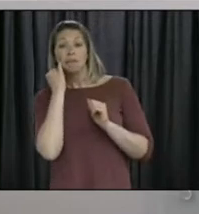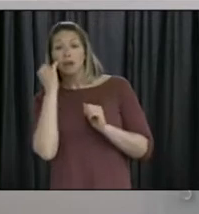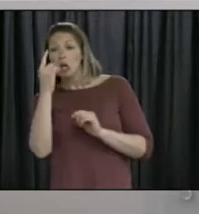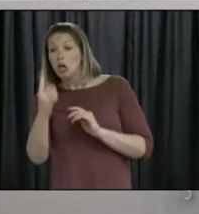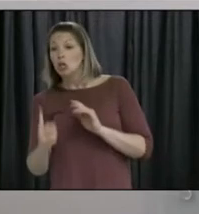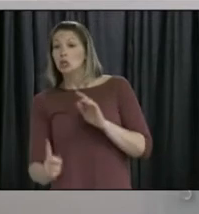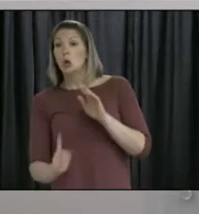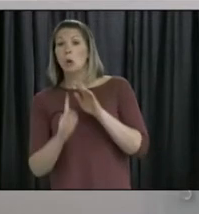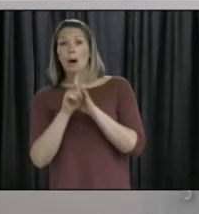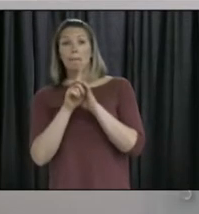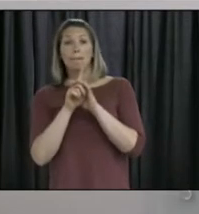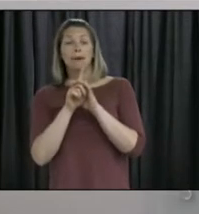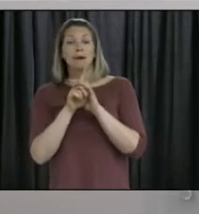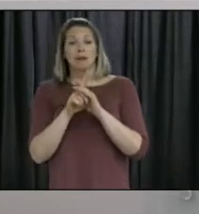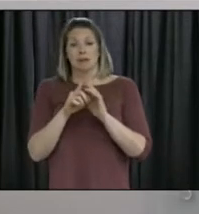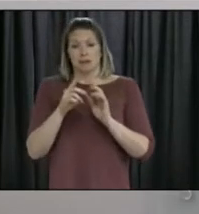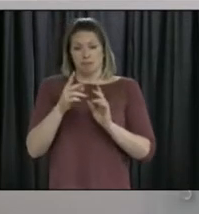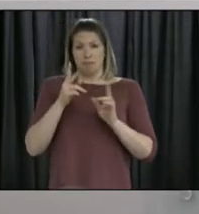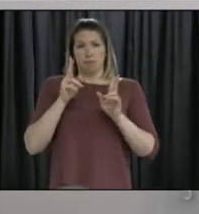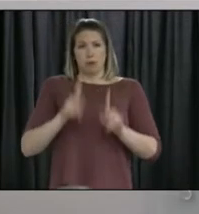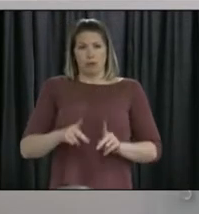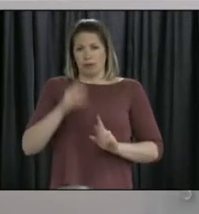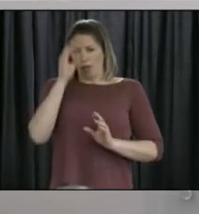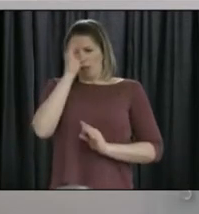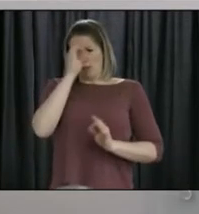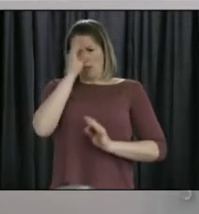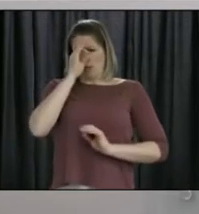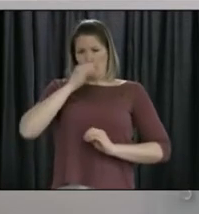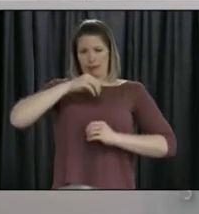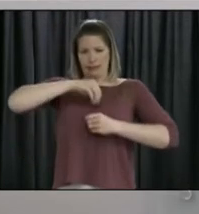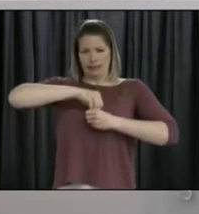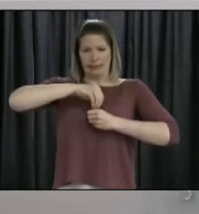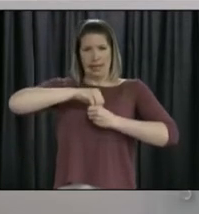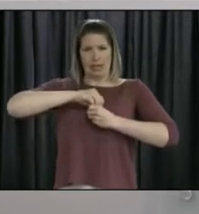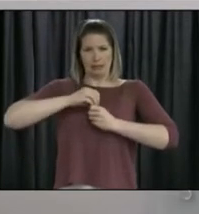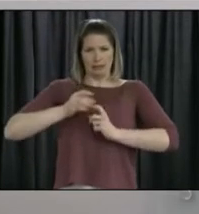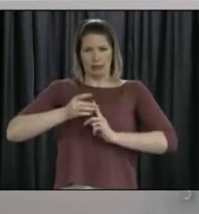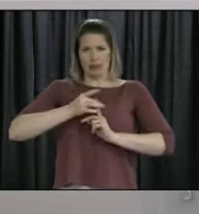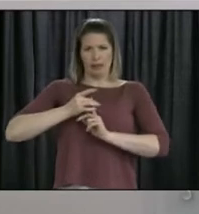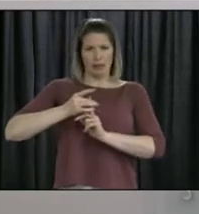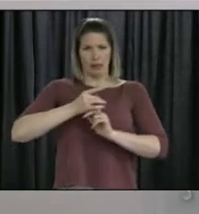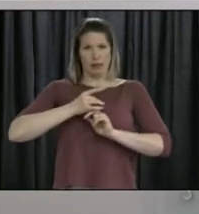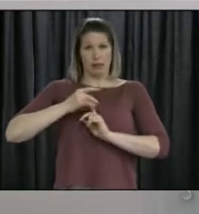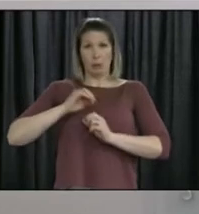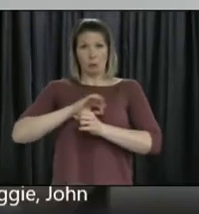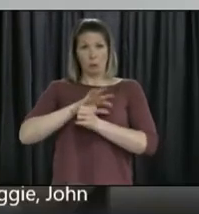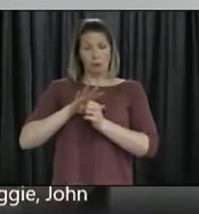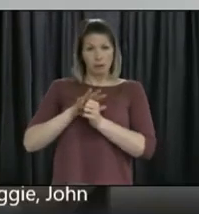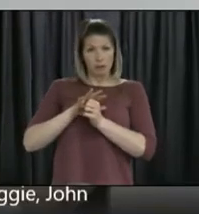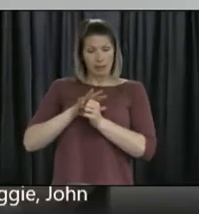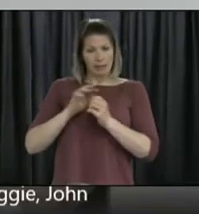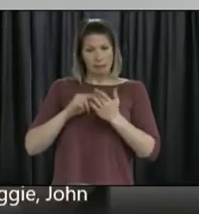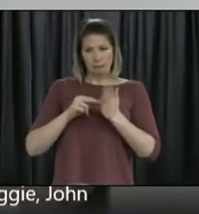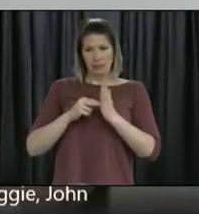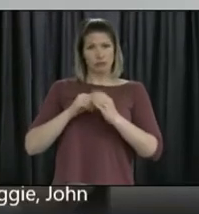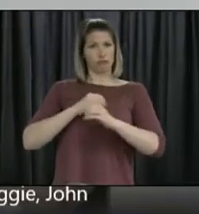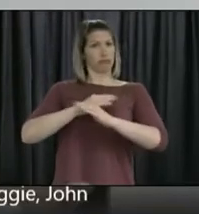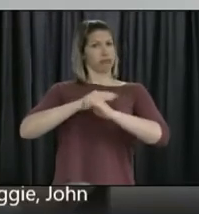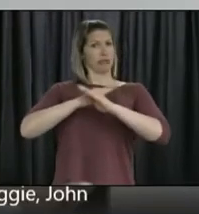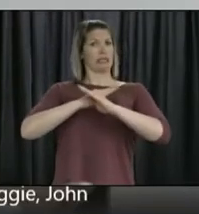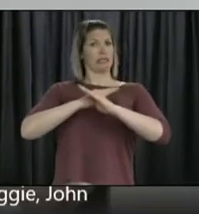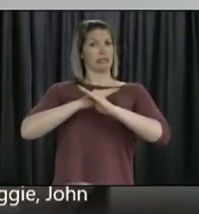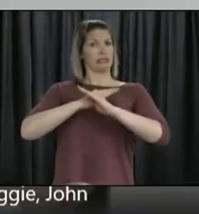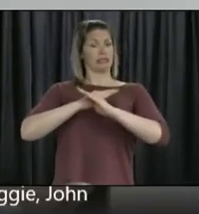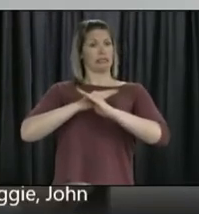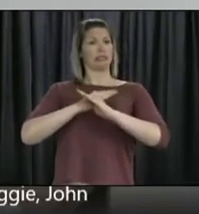isolated because they were wearing the proper precautions. So why aren't we doing that here? My understanding, Peter, is that there